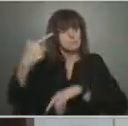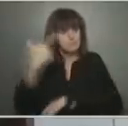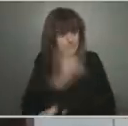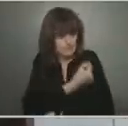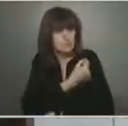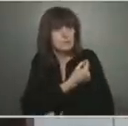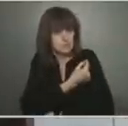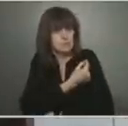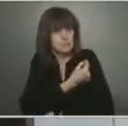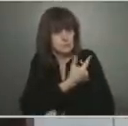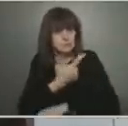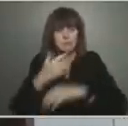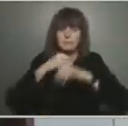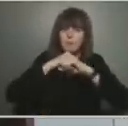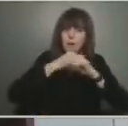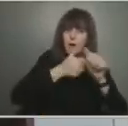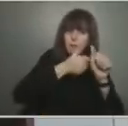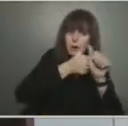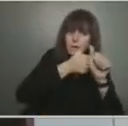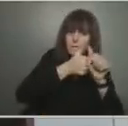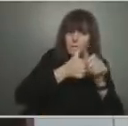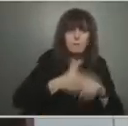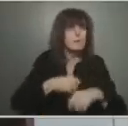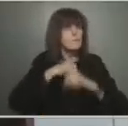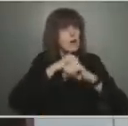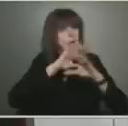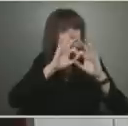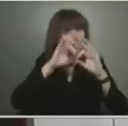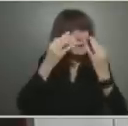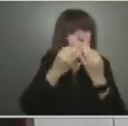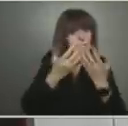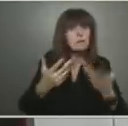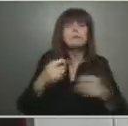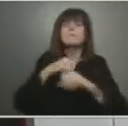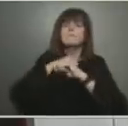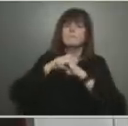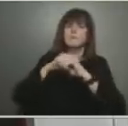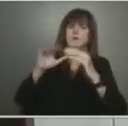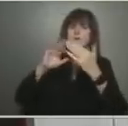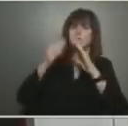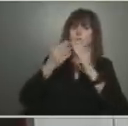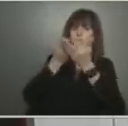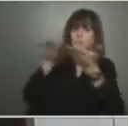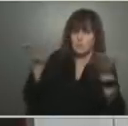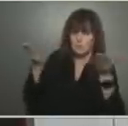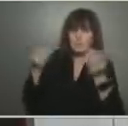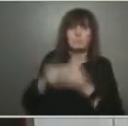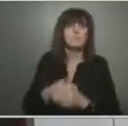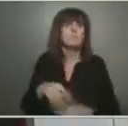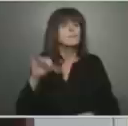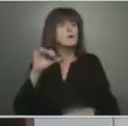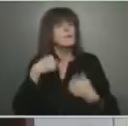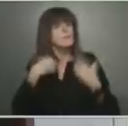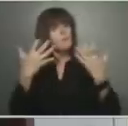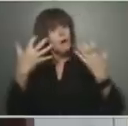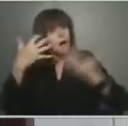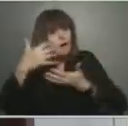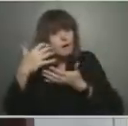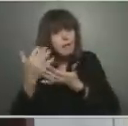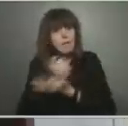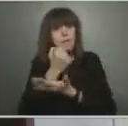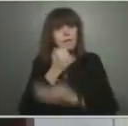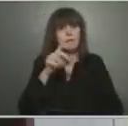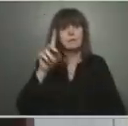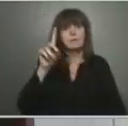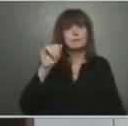and our communities from COVID-19. I also wanted to take a moment to address Directive 2 in recognition of the impact